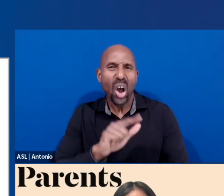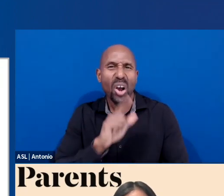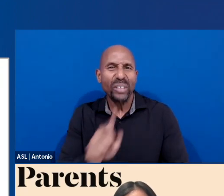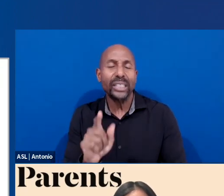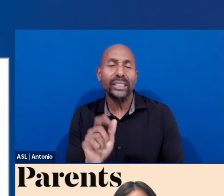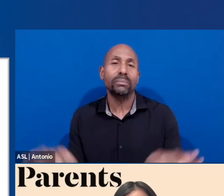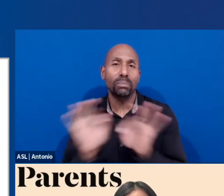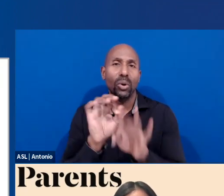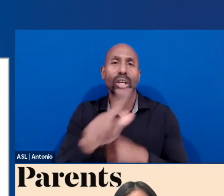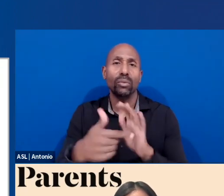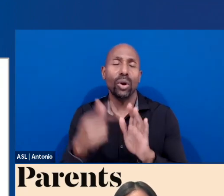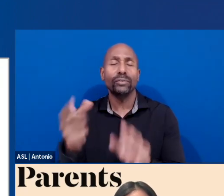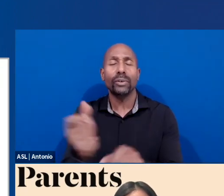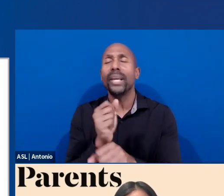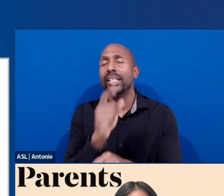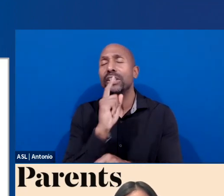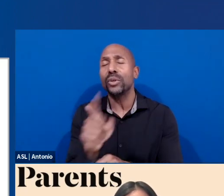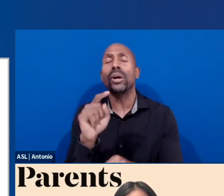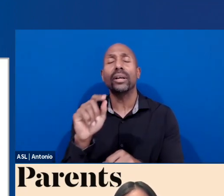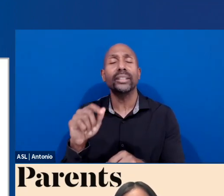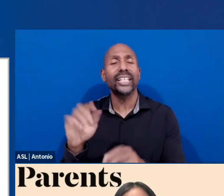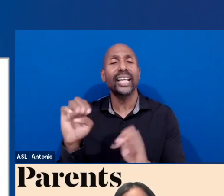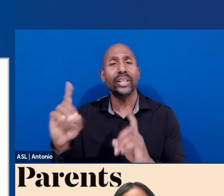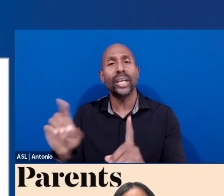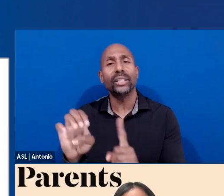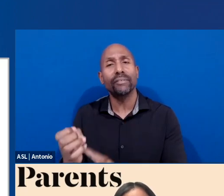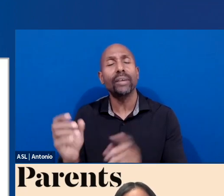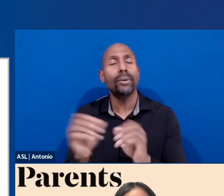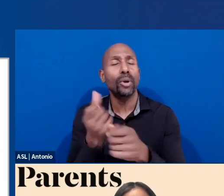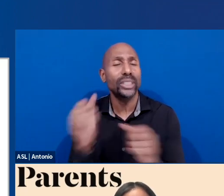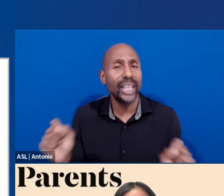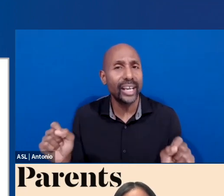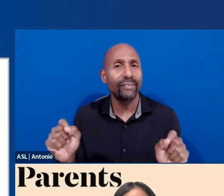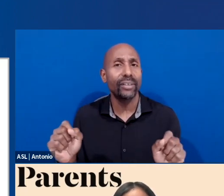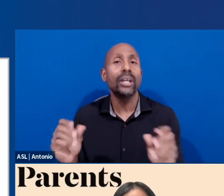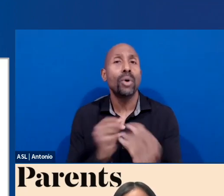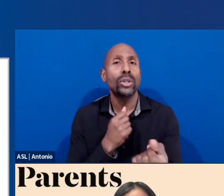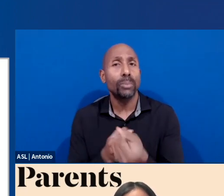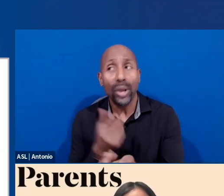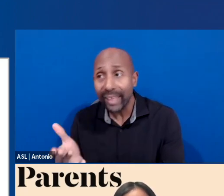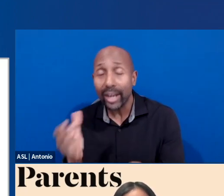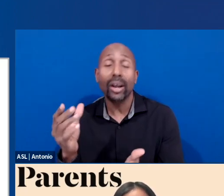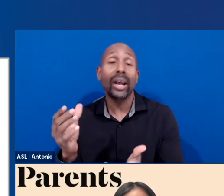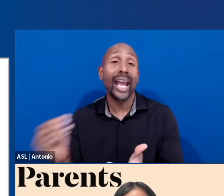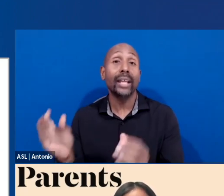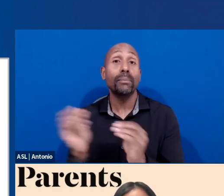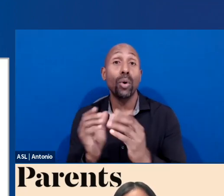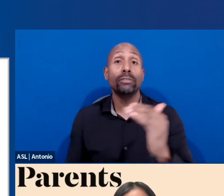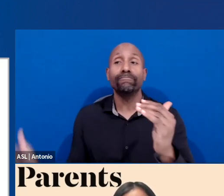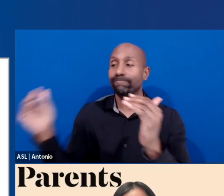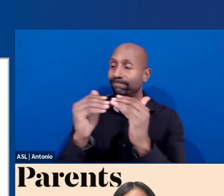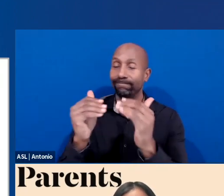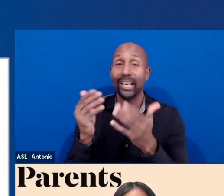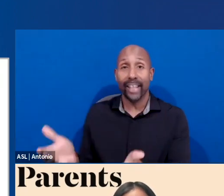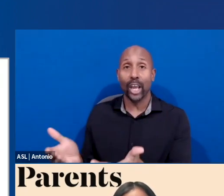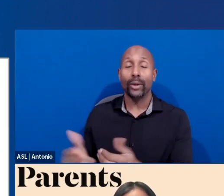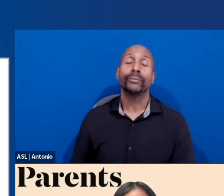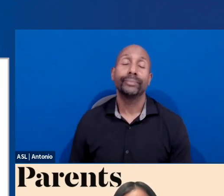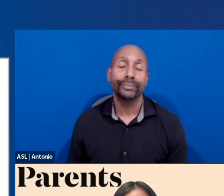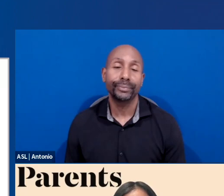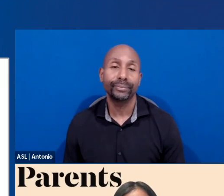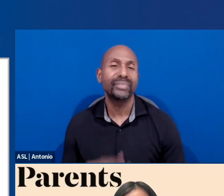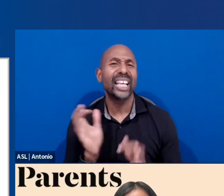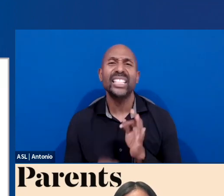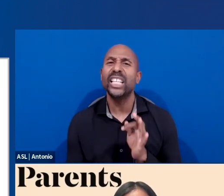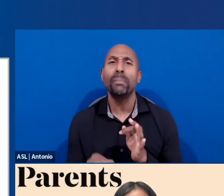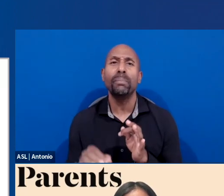in making educational environments safer, more supportive, and more equitable. There are also some simple practices